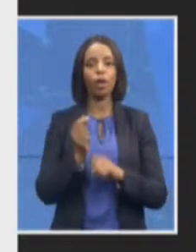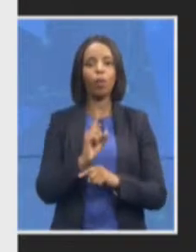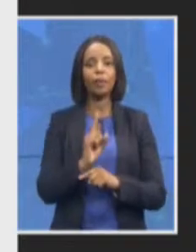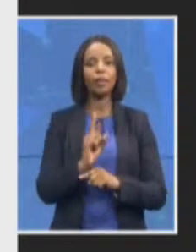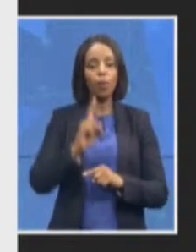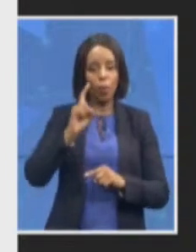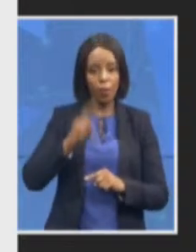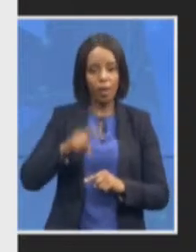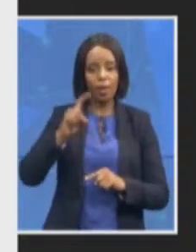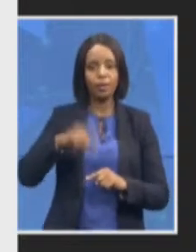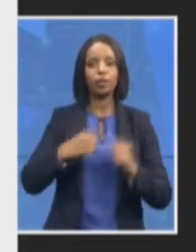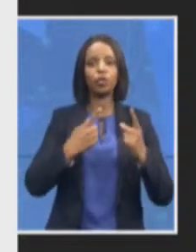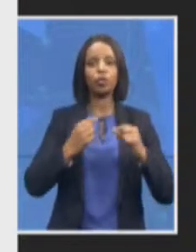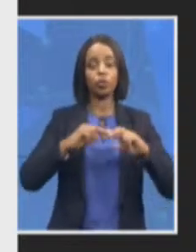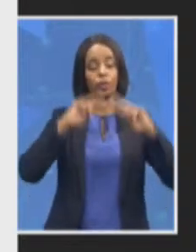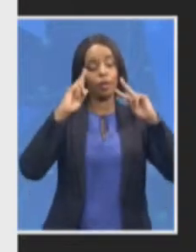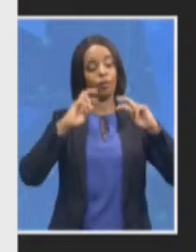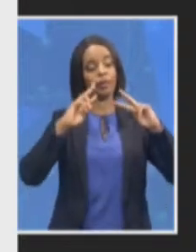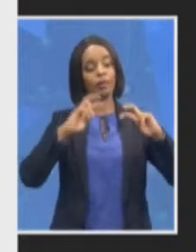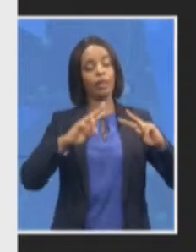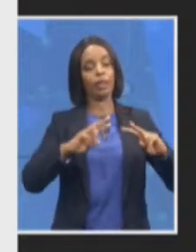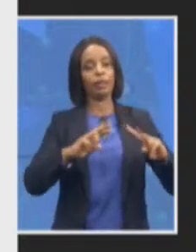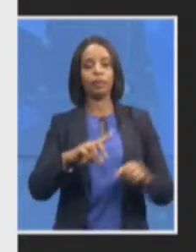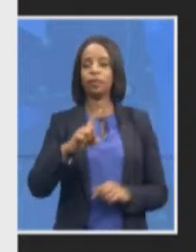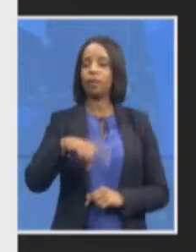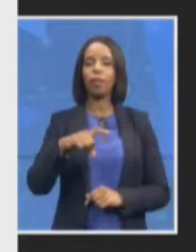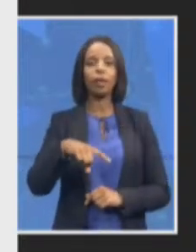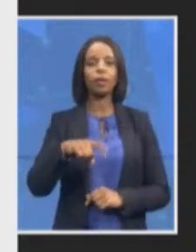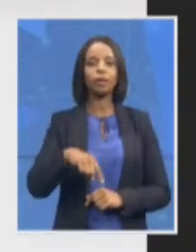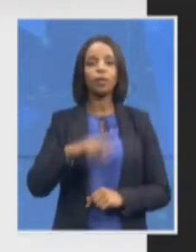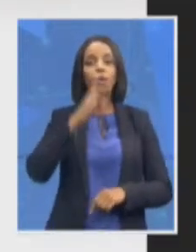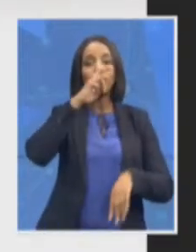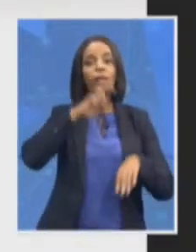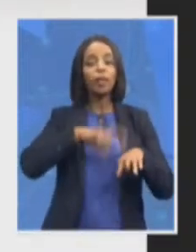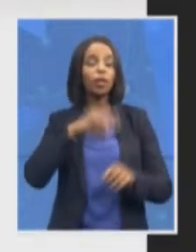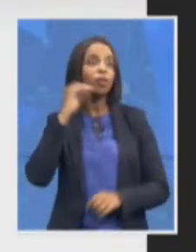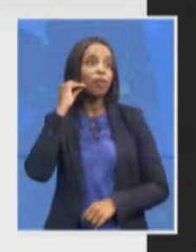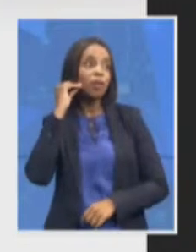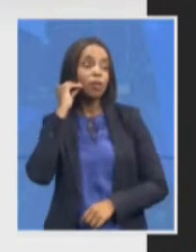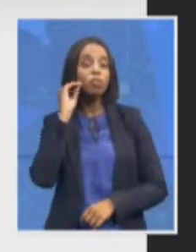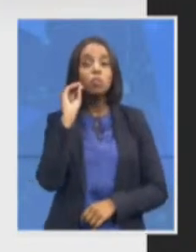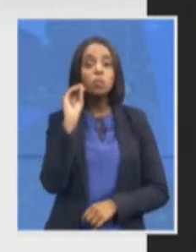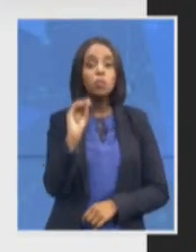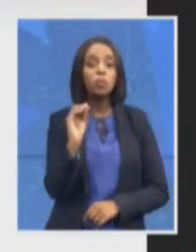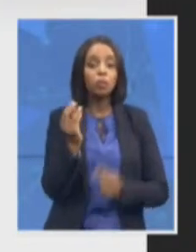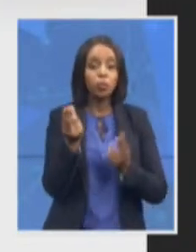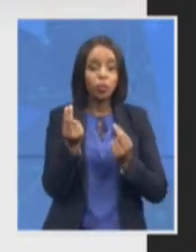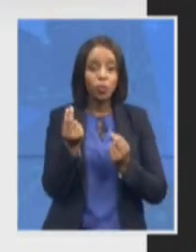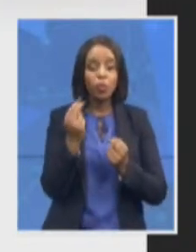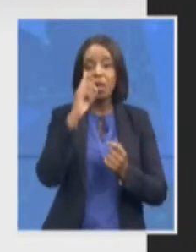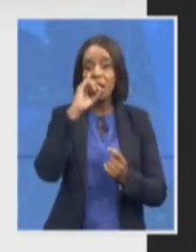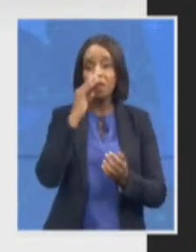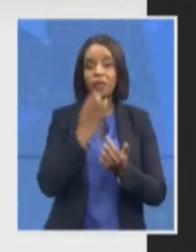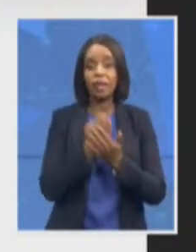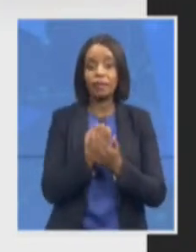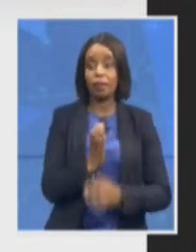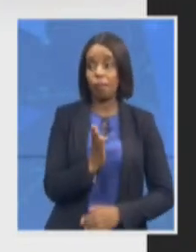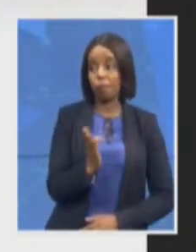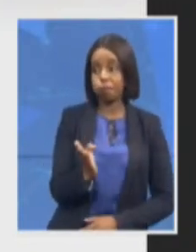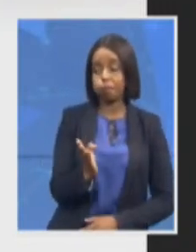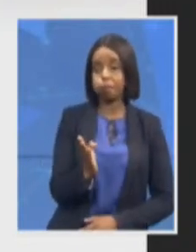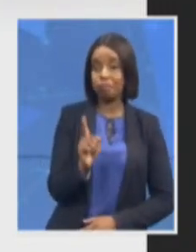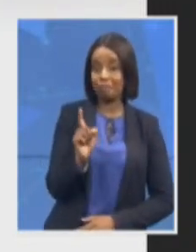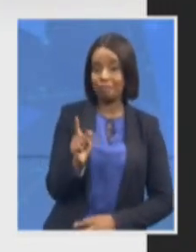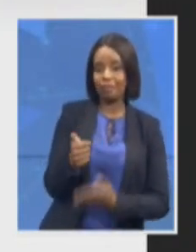out whether there's any new evidence that could be unearthed to justify the role of any other